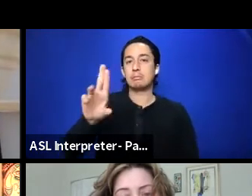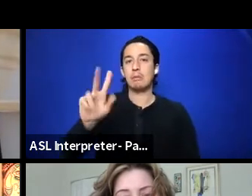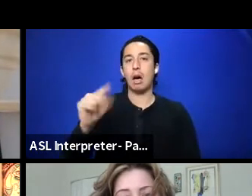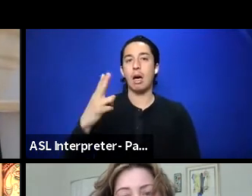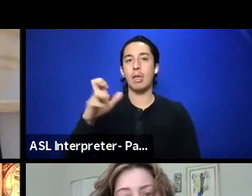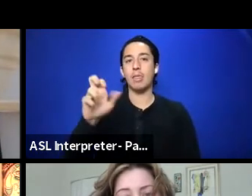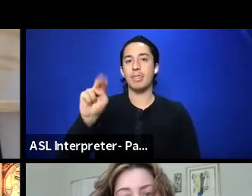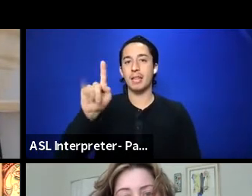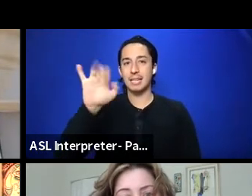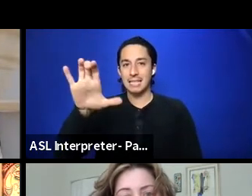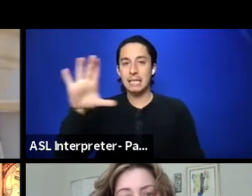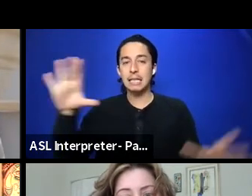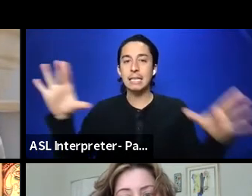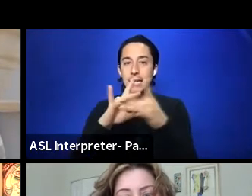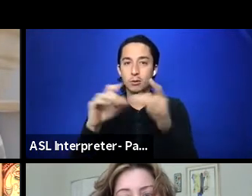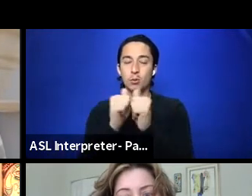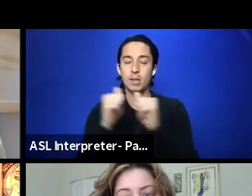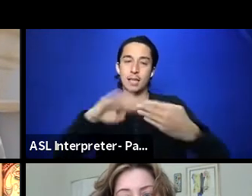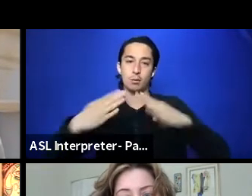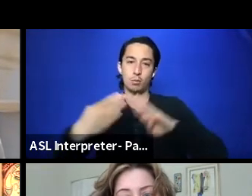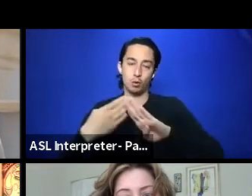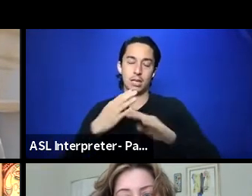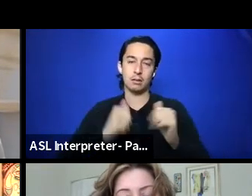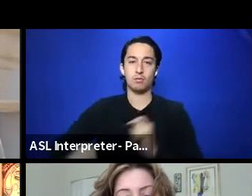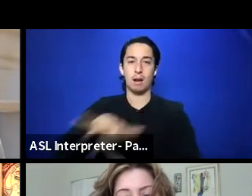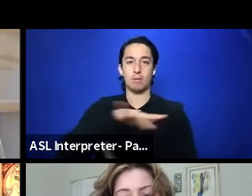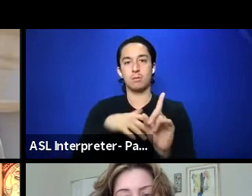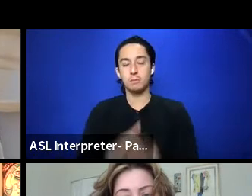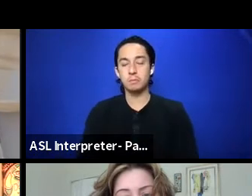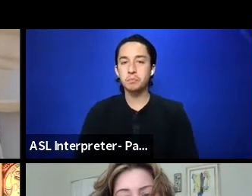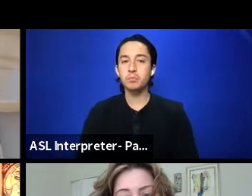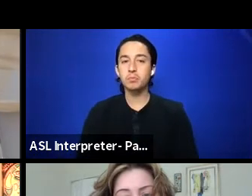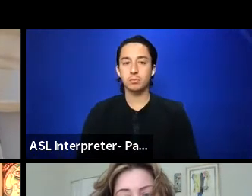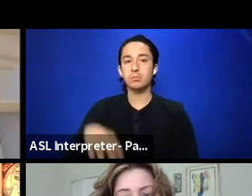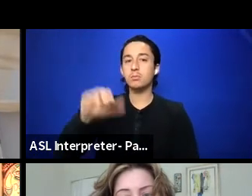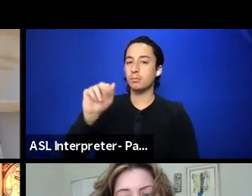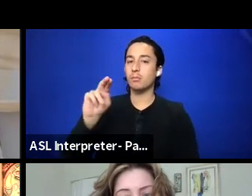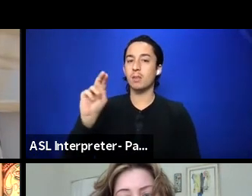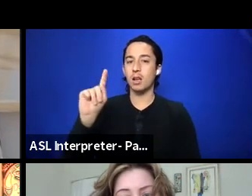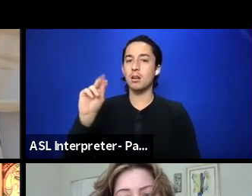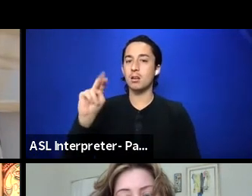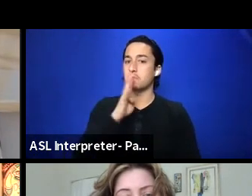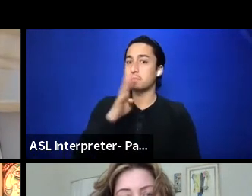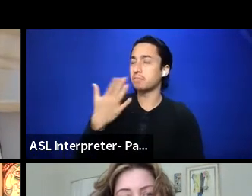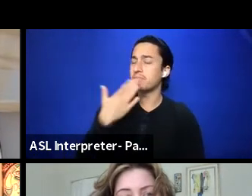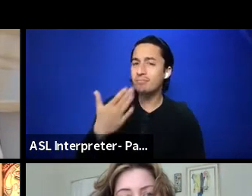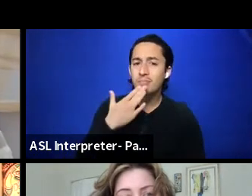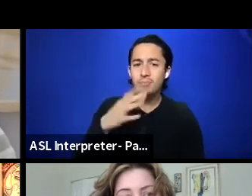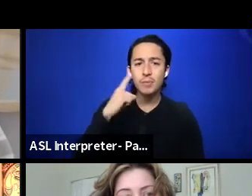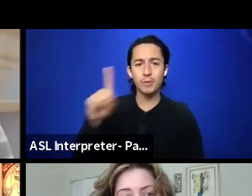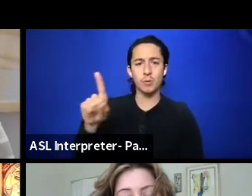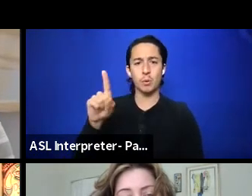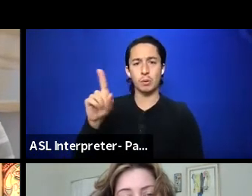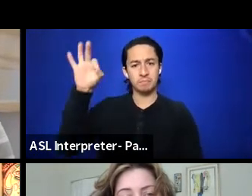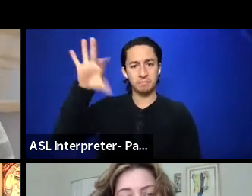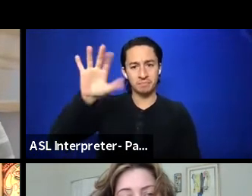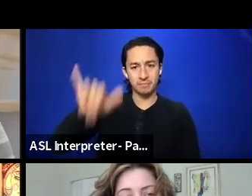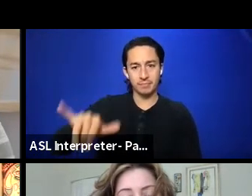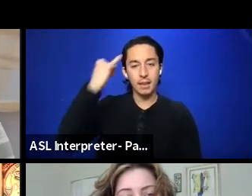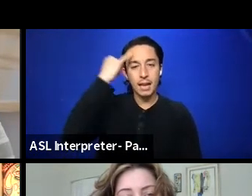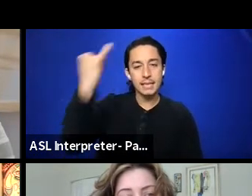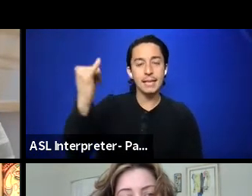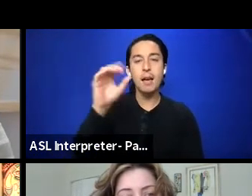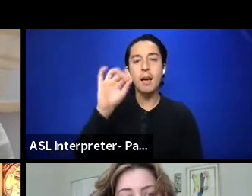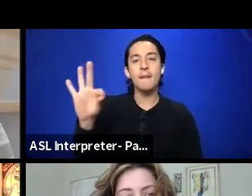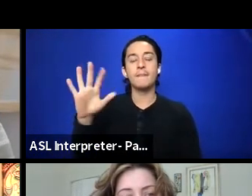that's around us. Yeah, and so here, that's like, that's really, thank you for putting that out to this idea of, our